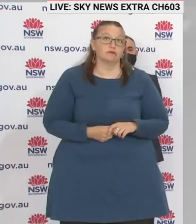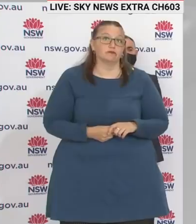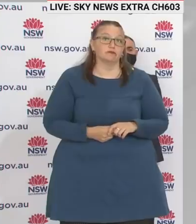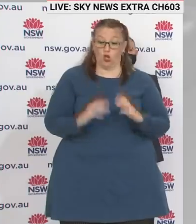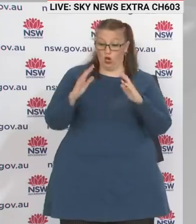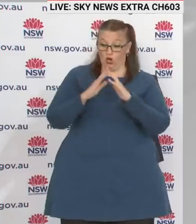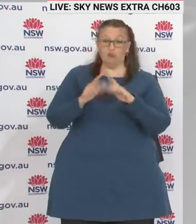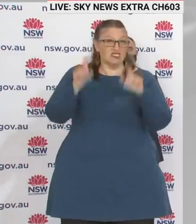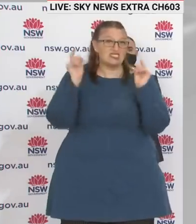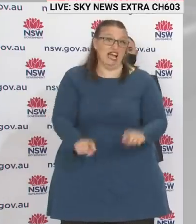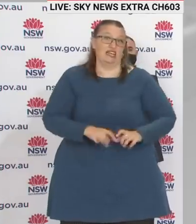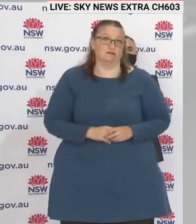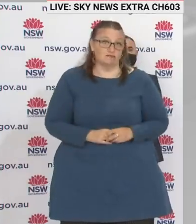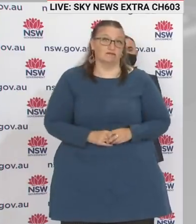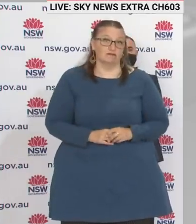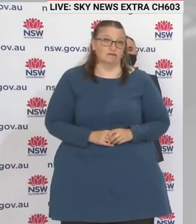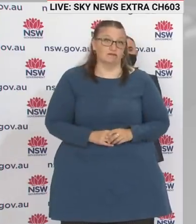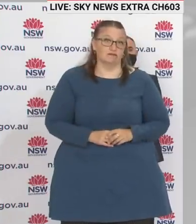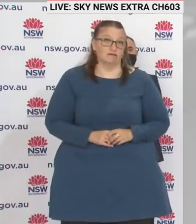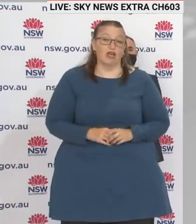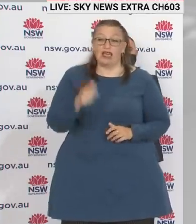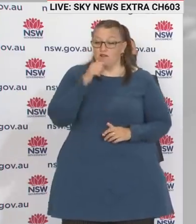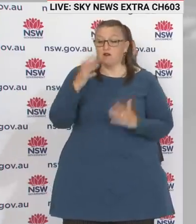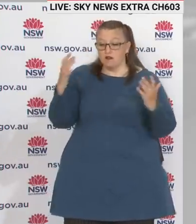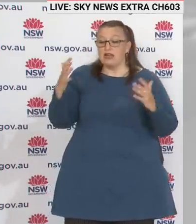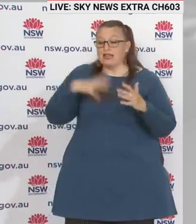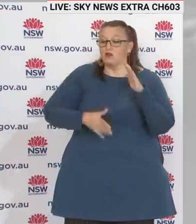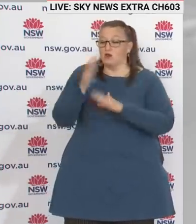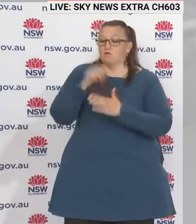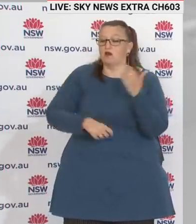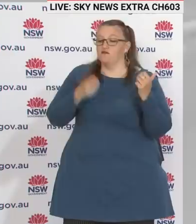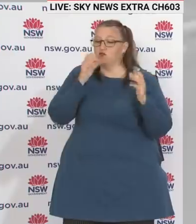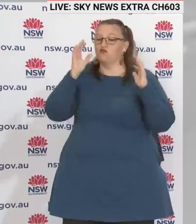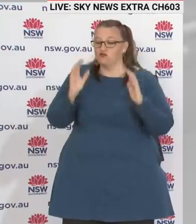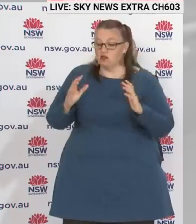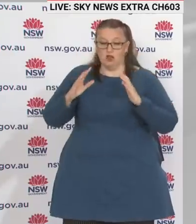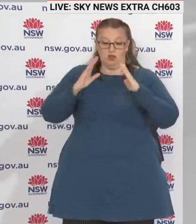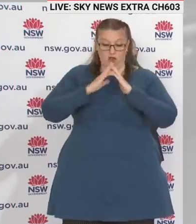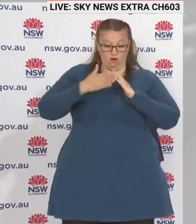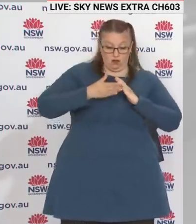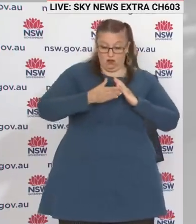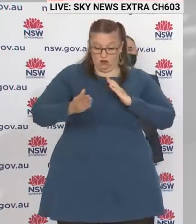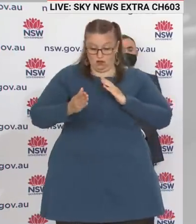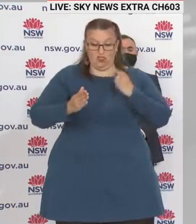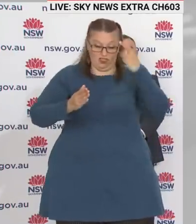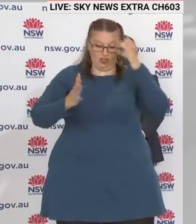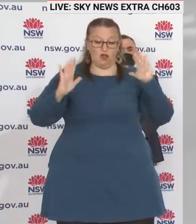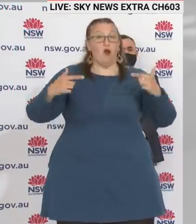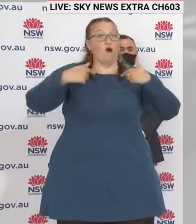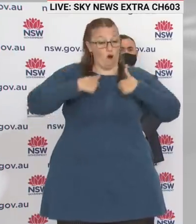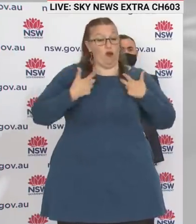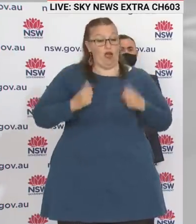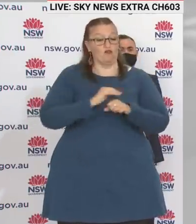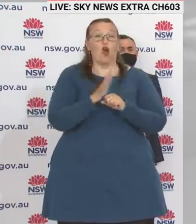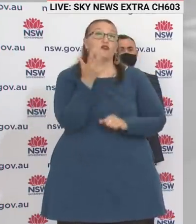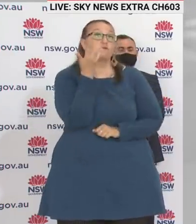to do the right thing. Please do the right thing. Stay at home. And when you are leaving your home, because